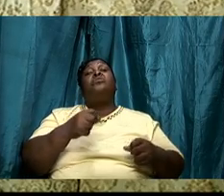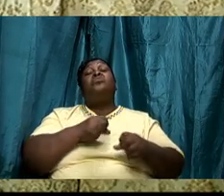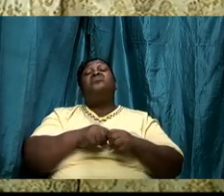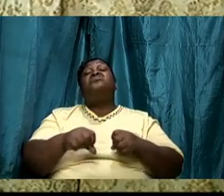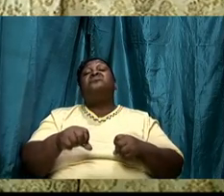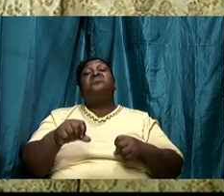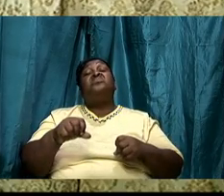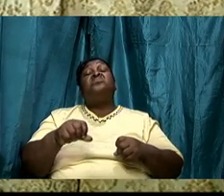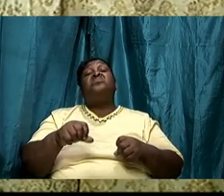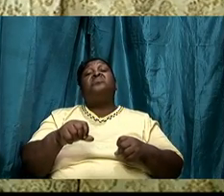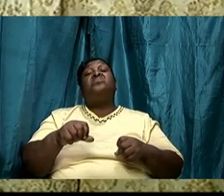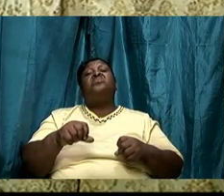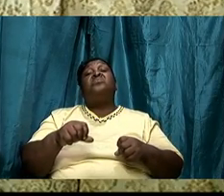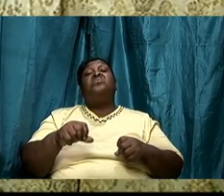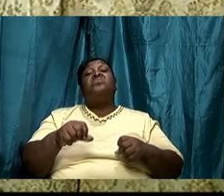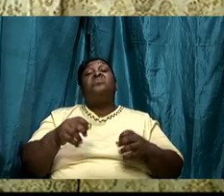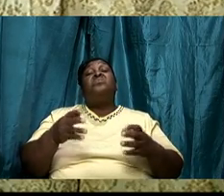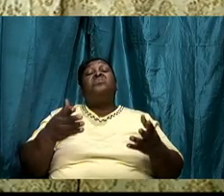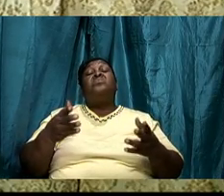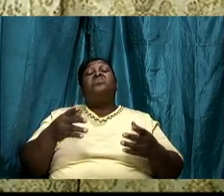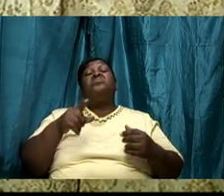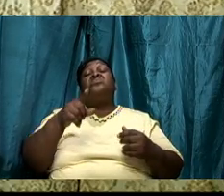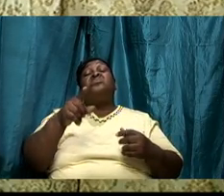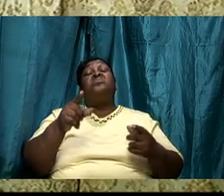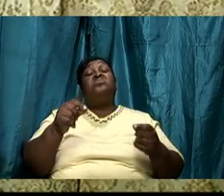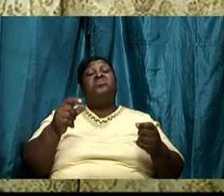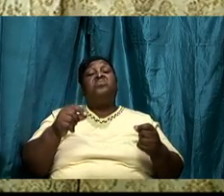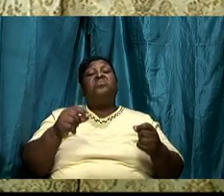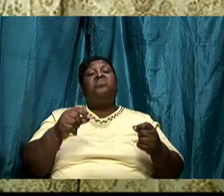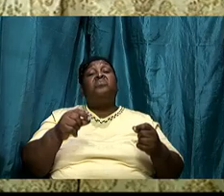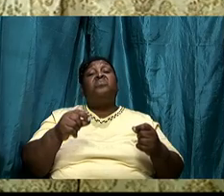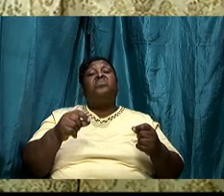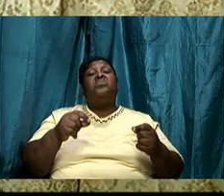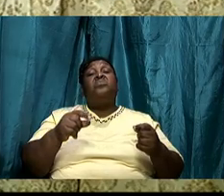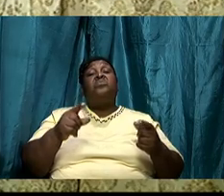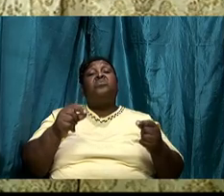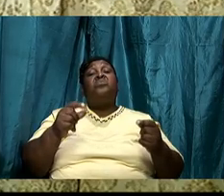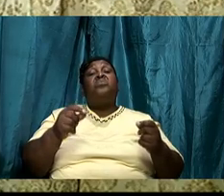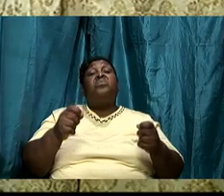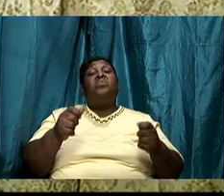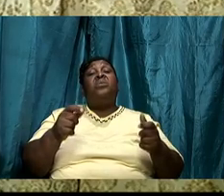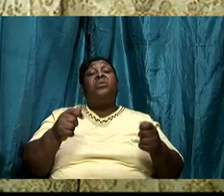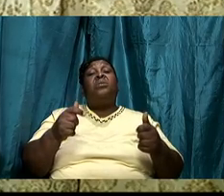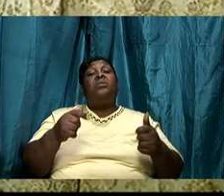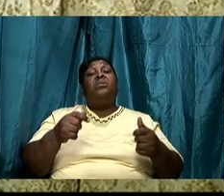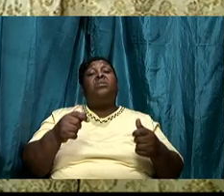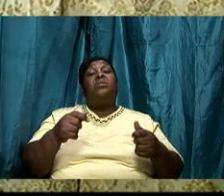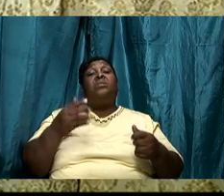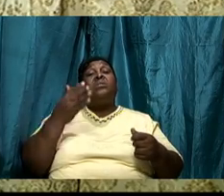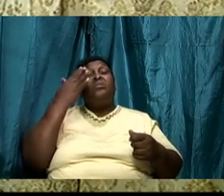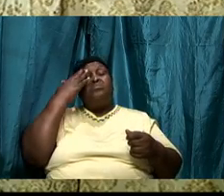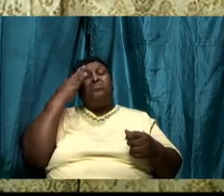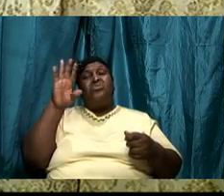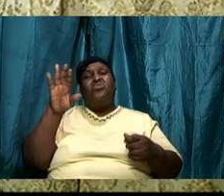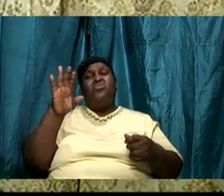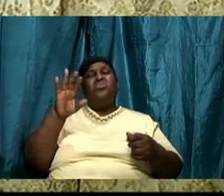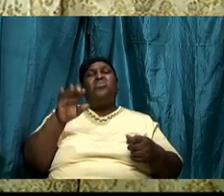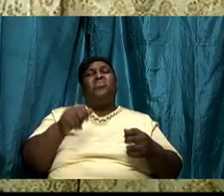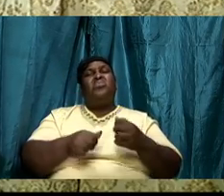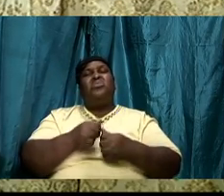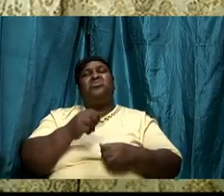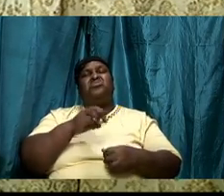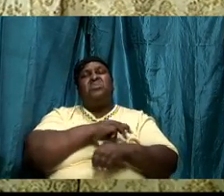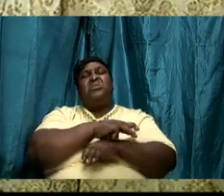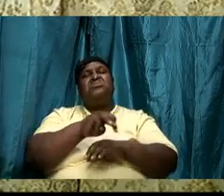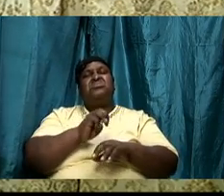hang yourself if you knew that you are not in the word and I think I don't remember which minister but I read it